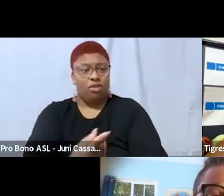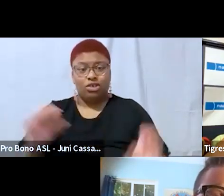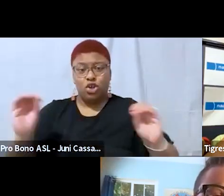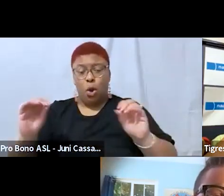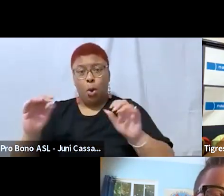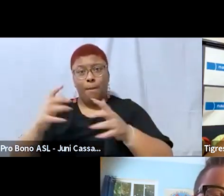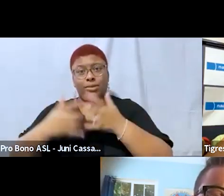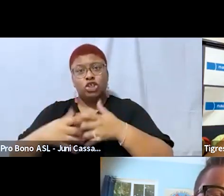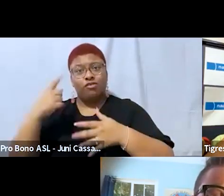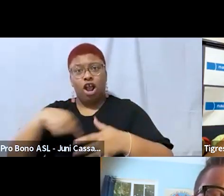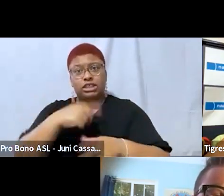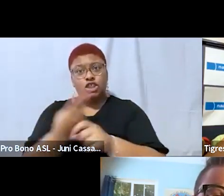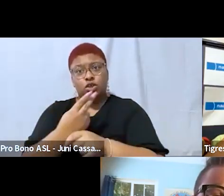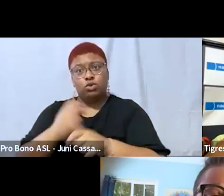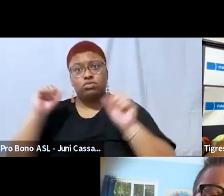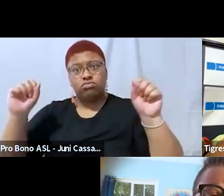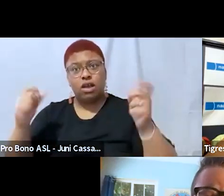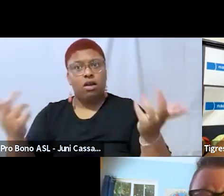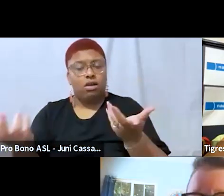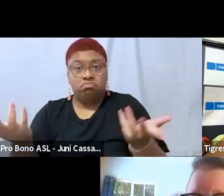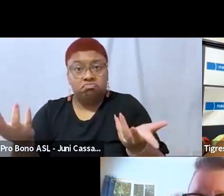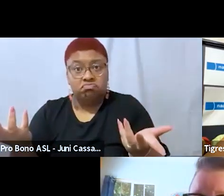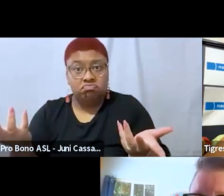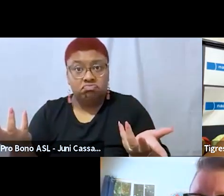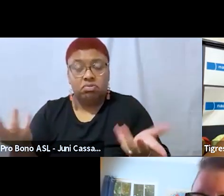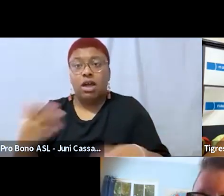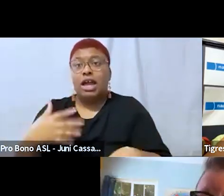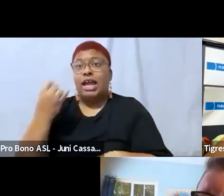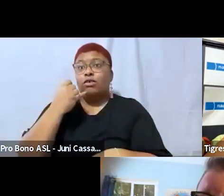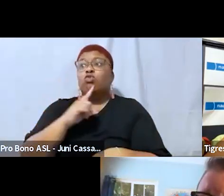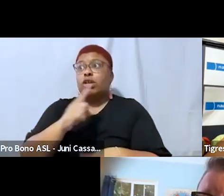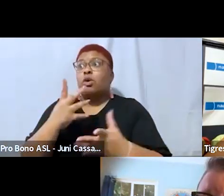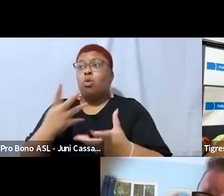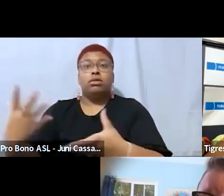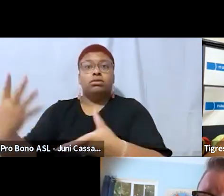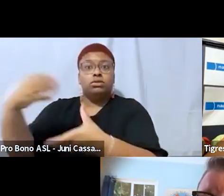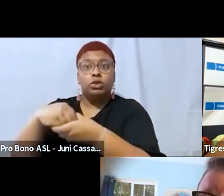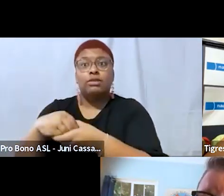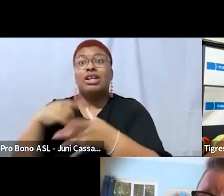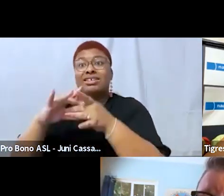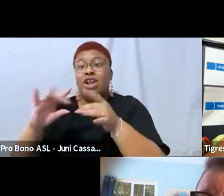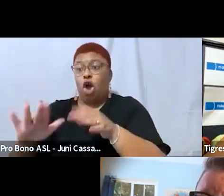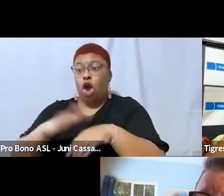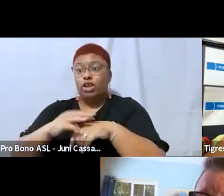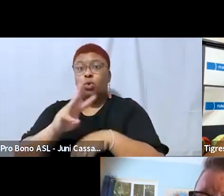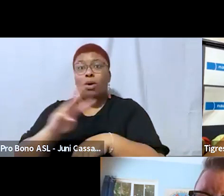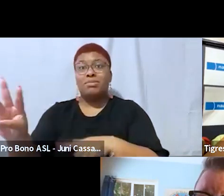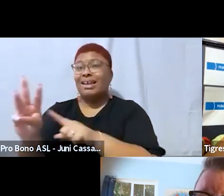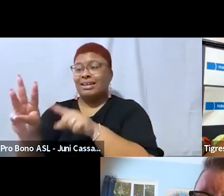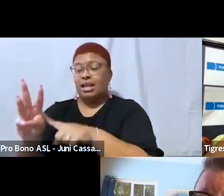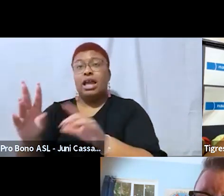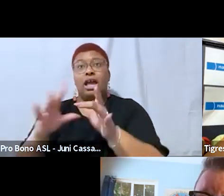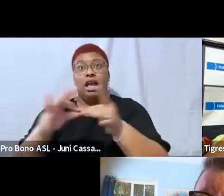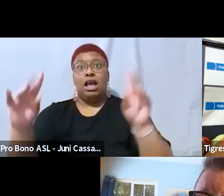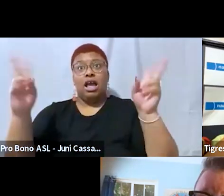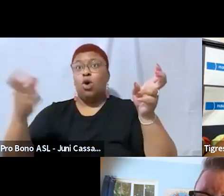if you got to do some different moves like if you really want to be inclusive say on your website we do not have a